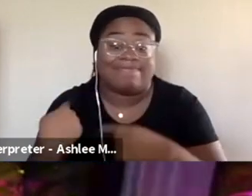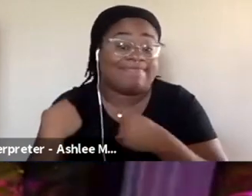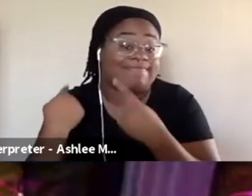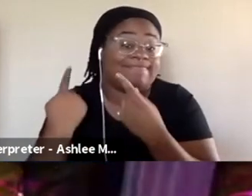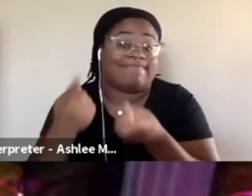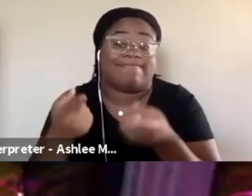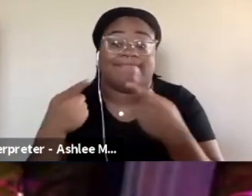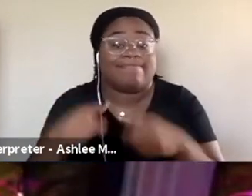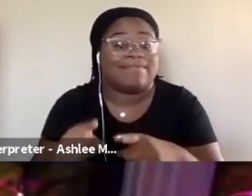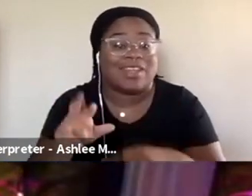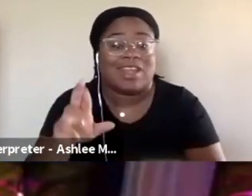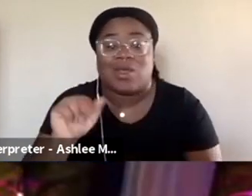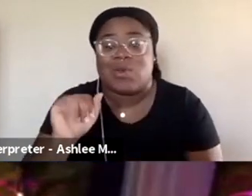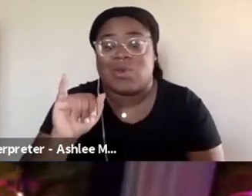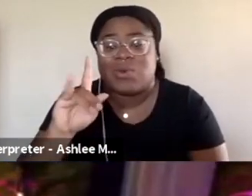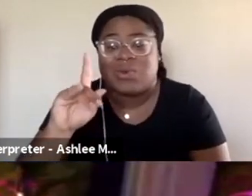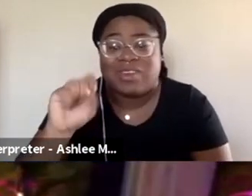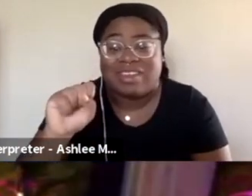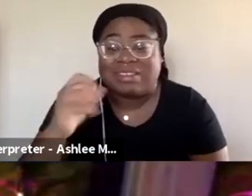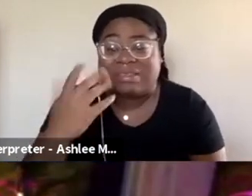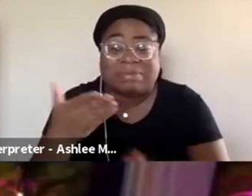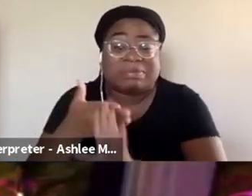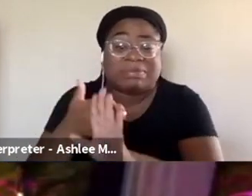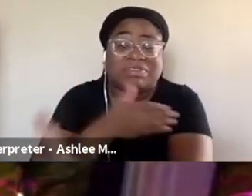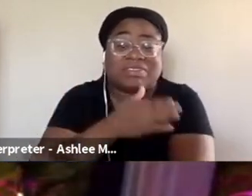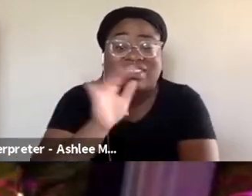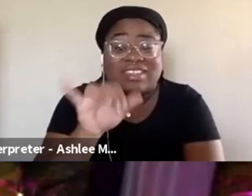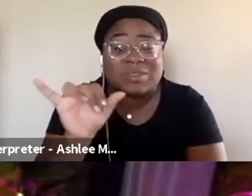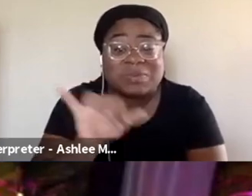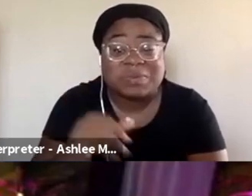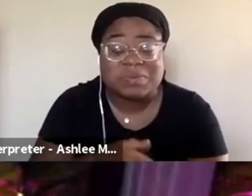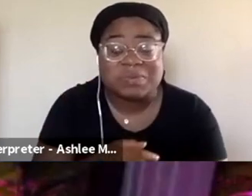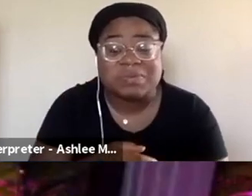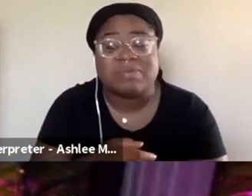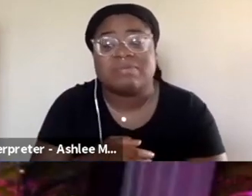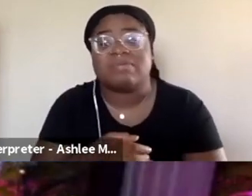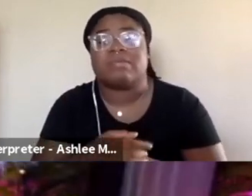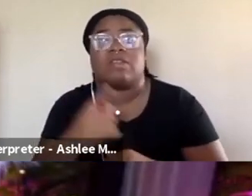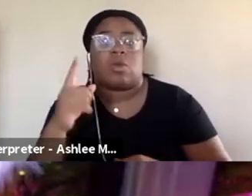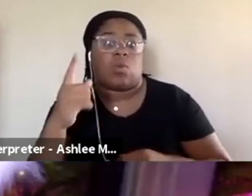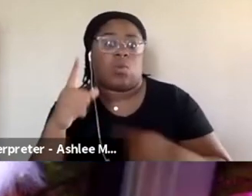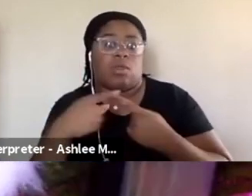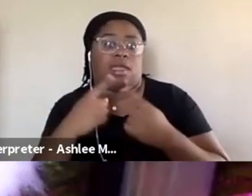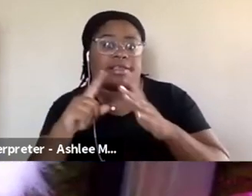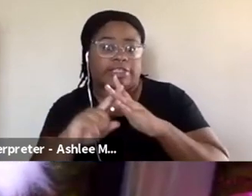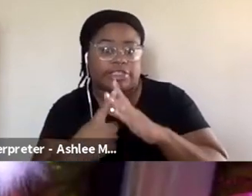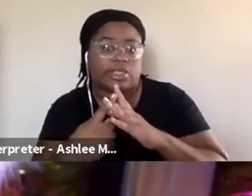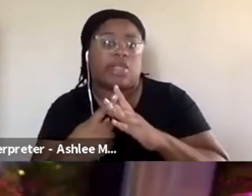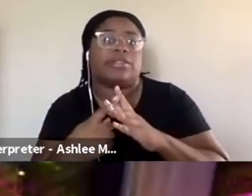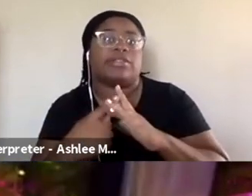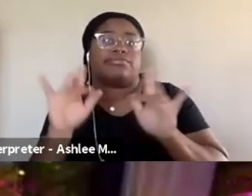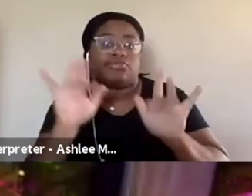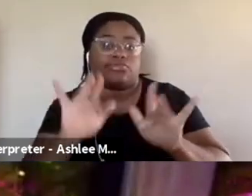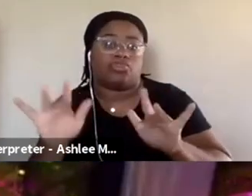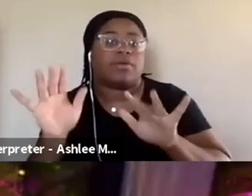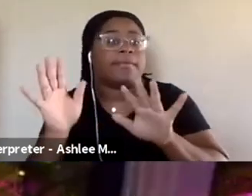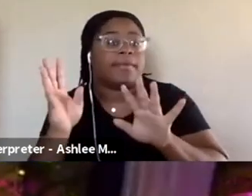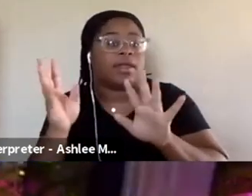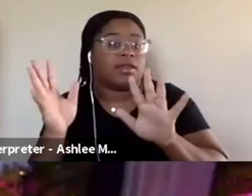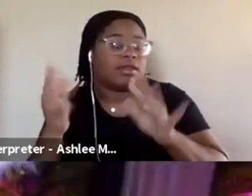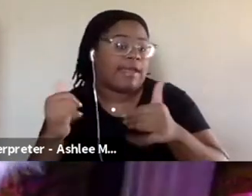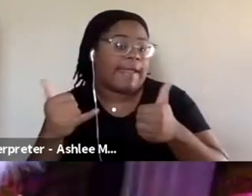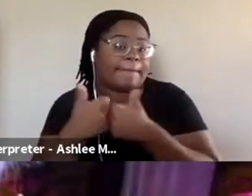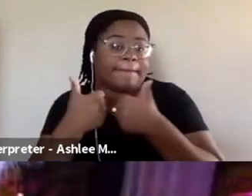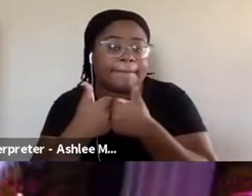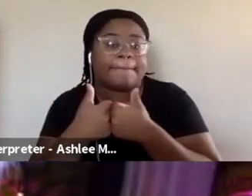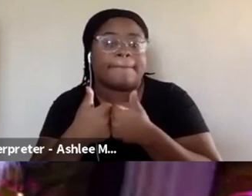since raids were a thing before that, even back when I started streaming when I'm when I very first started streaming five years